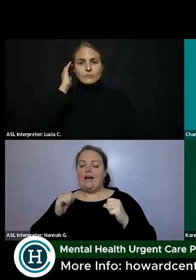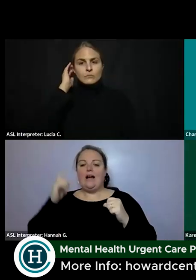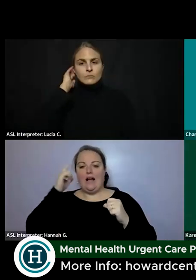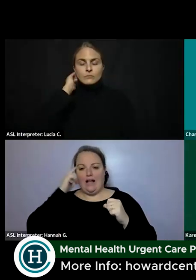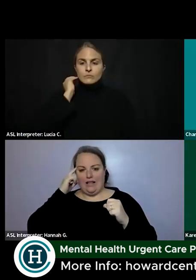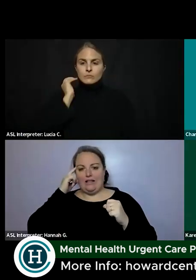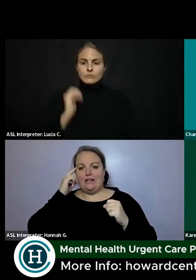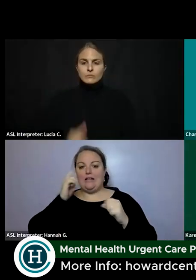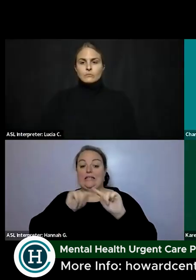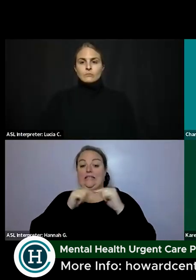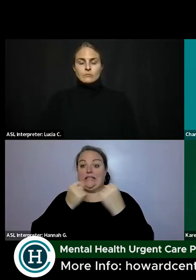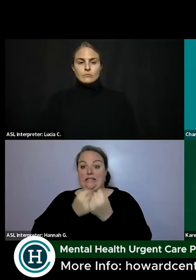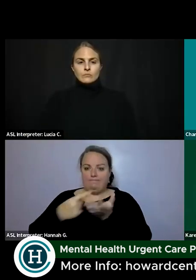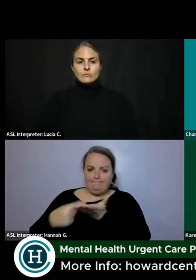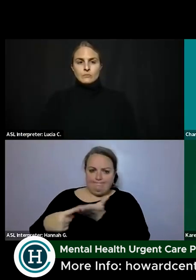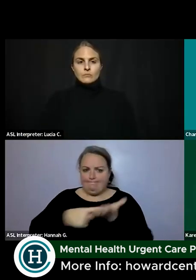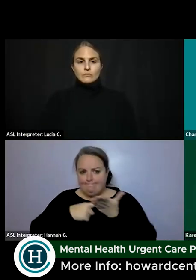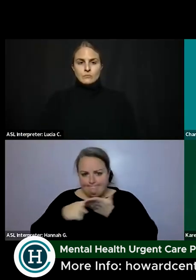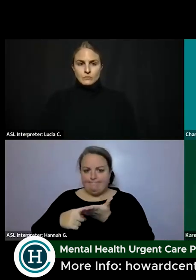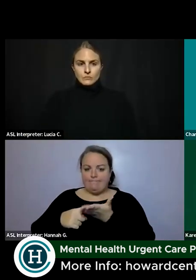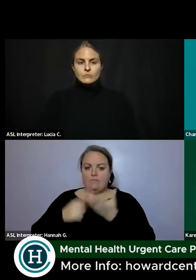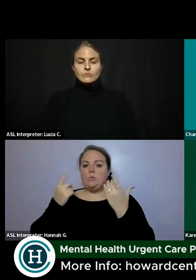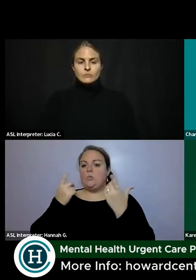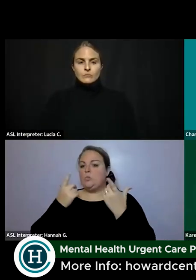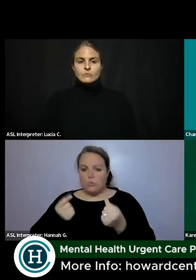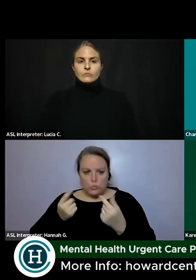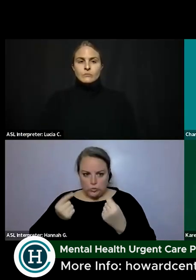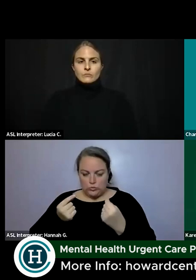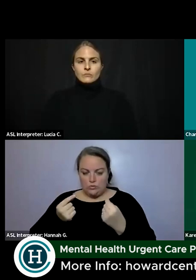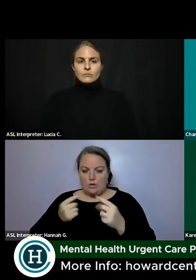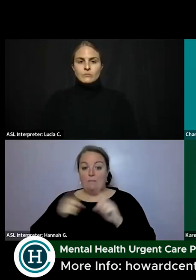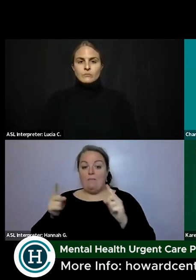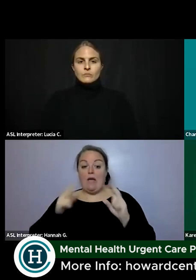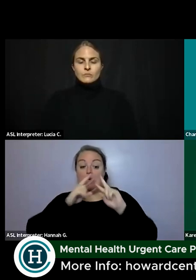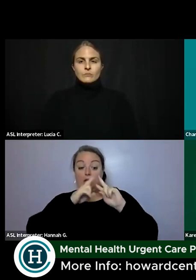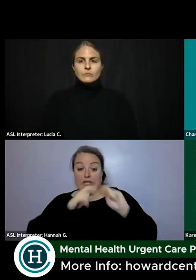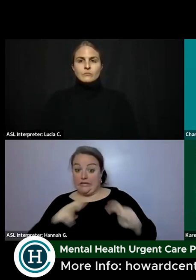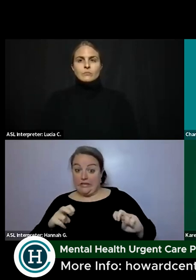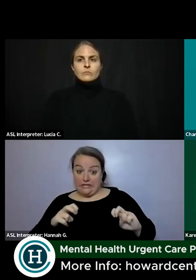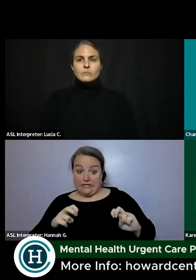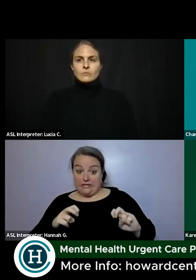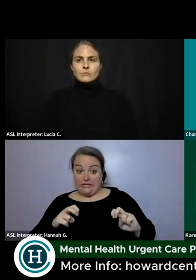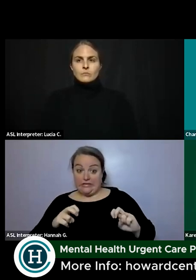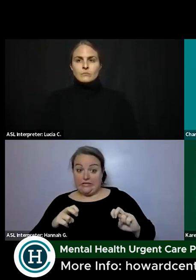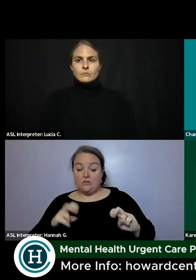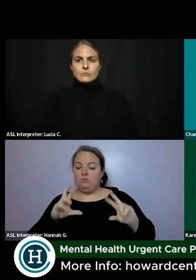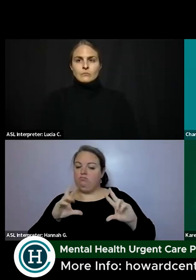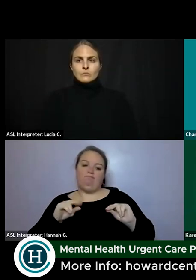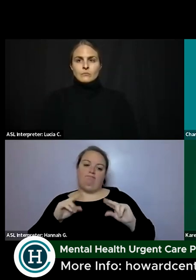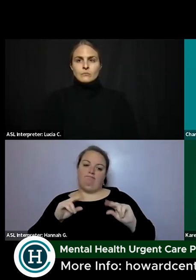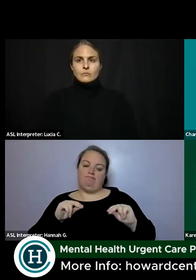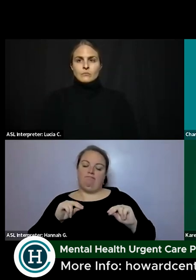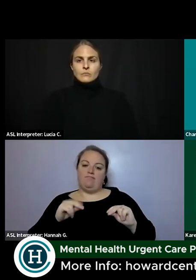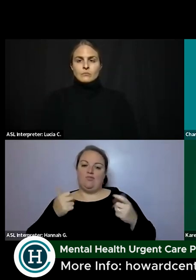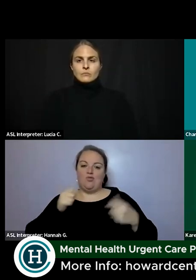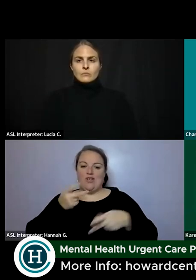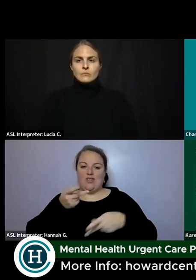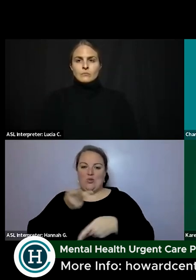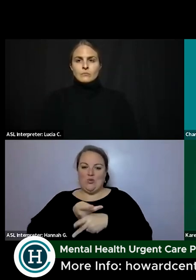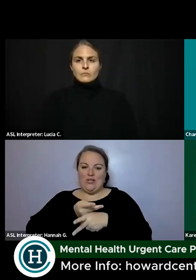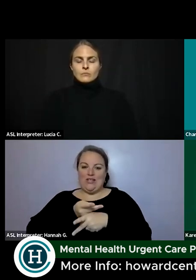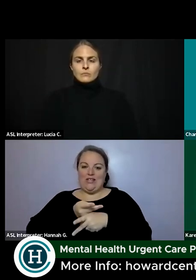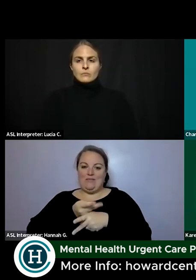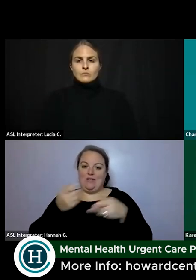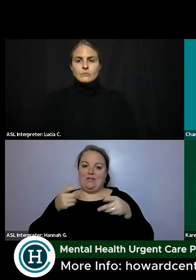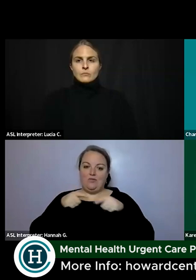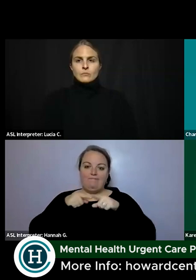we would talk with the team and see what we wanted to do but we don't do assessments and um we would just try to keep it as much aligned with